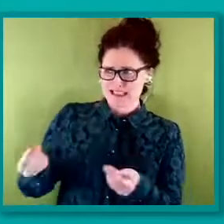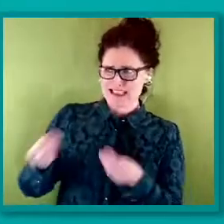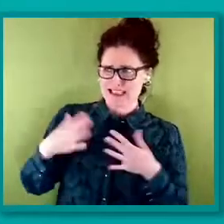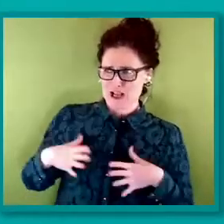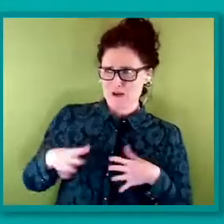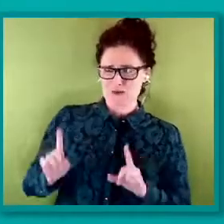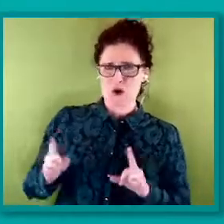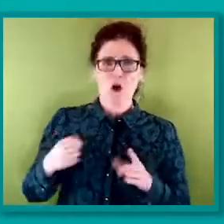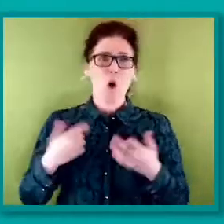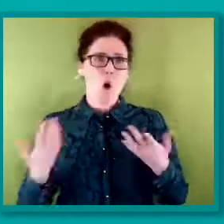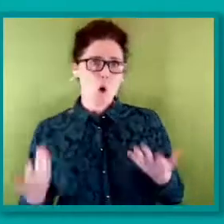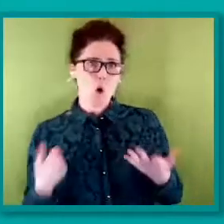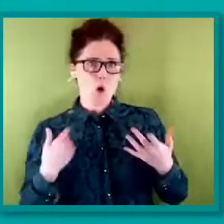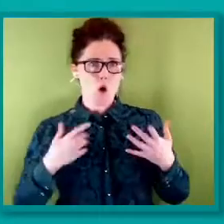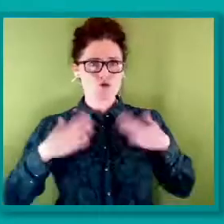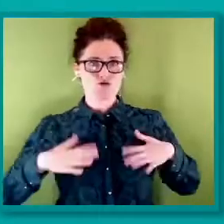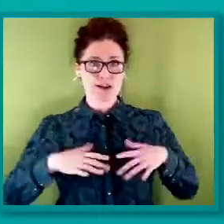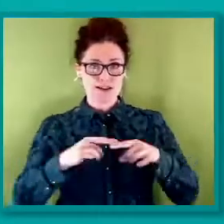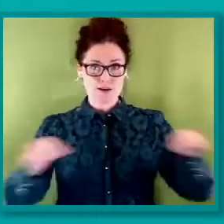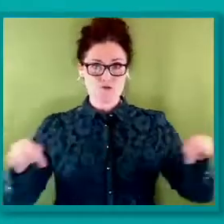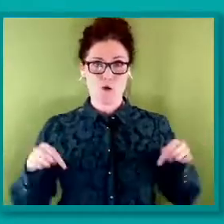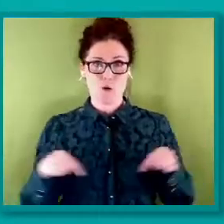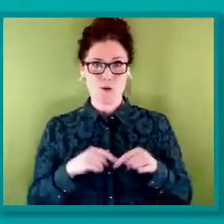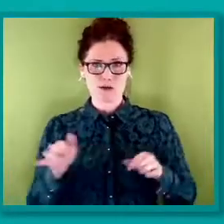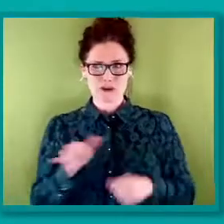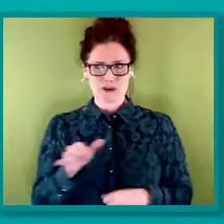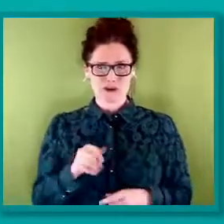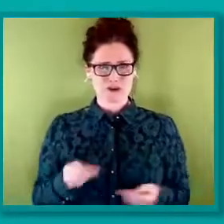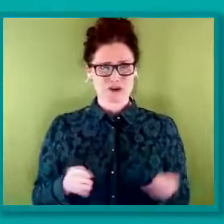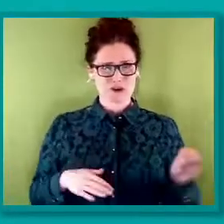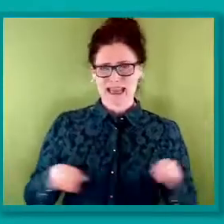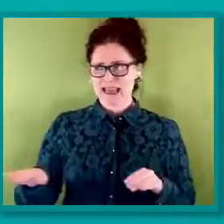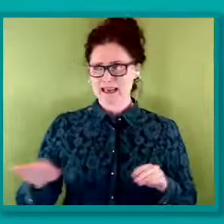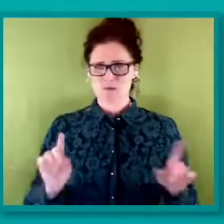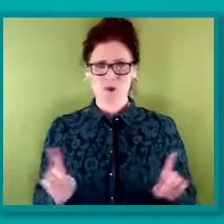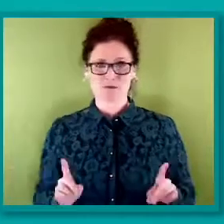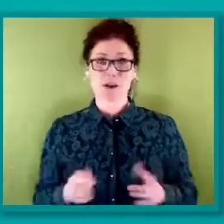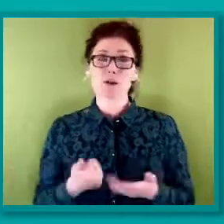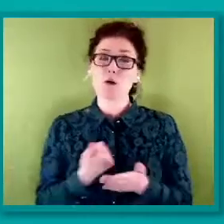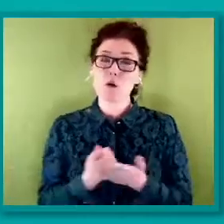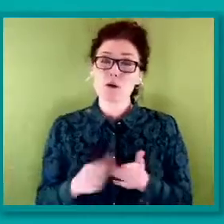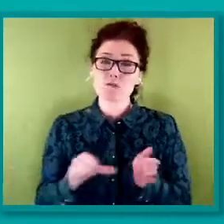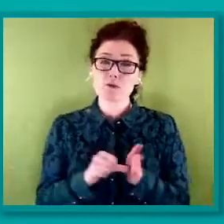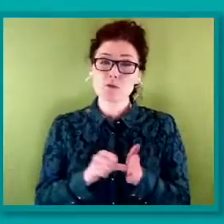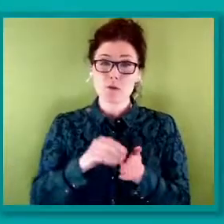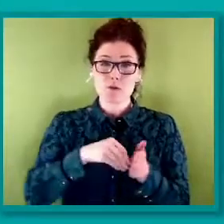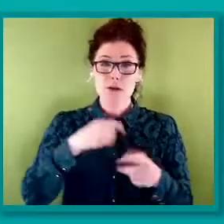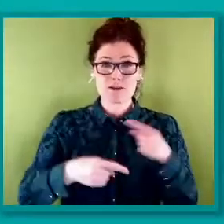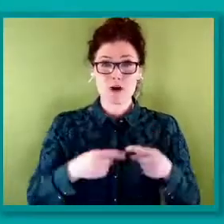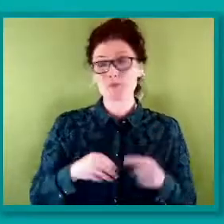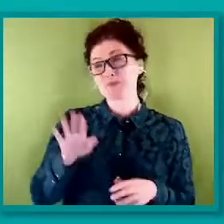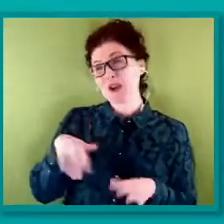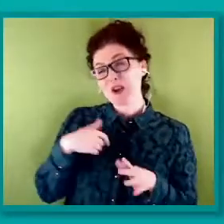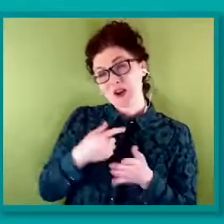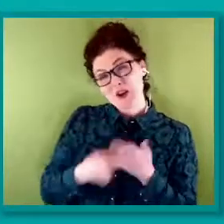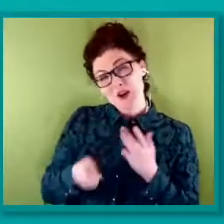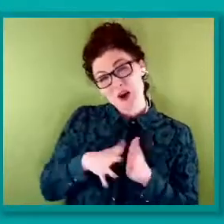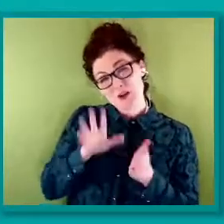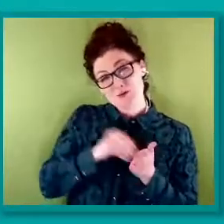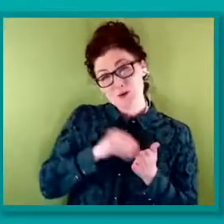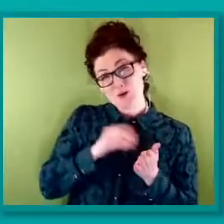asking me. And there's always an issue with payroll. We can only record you on the system as male or female.